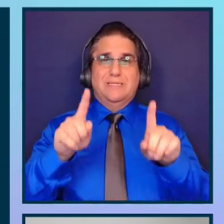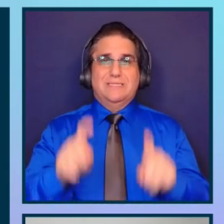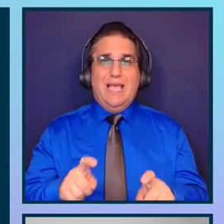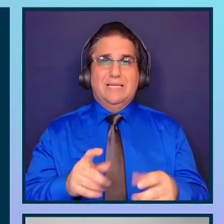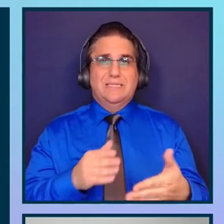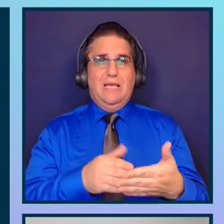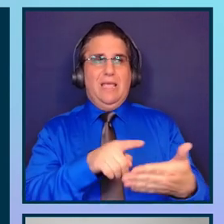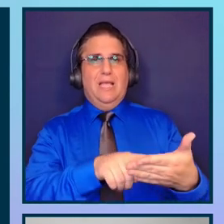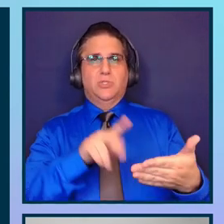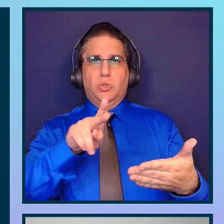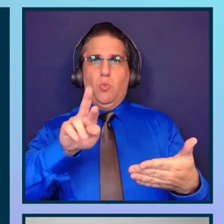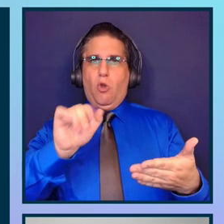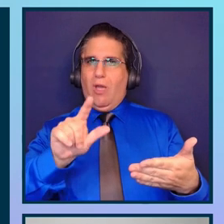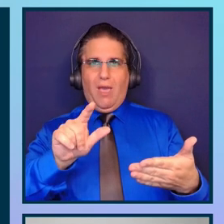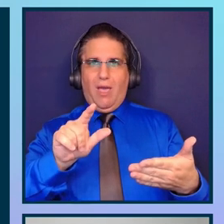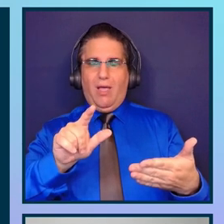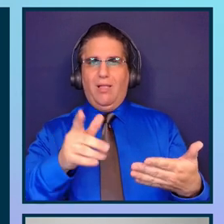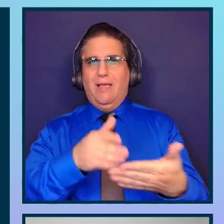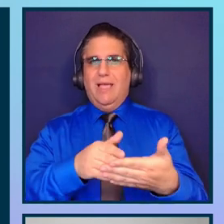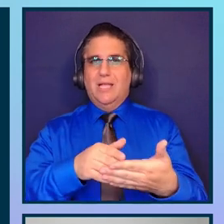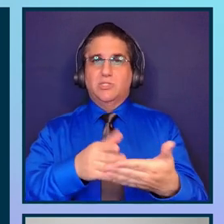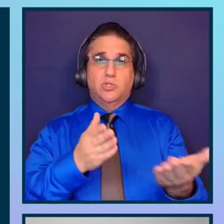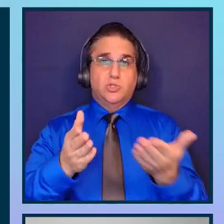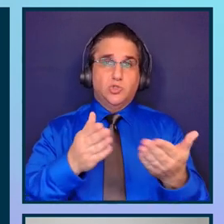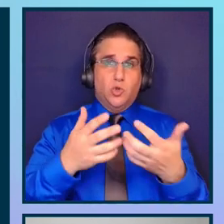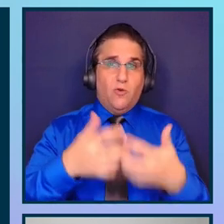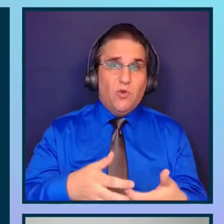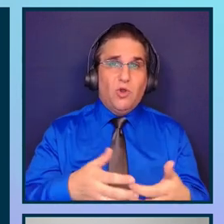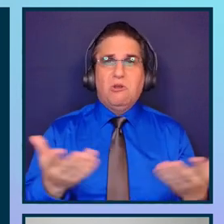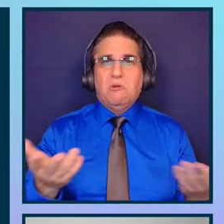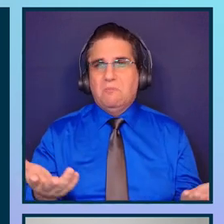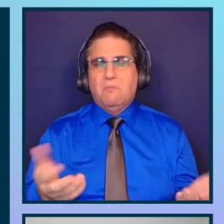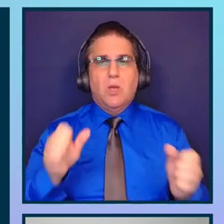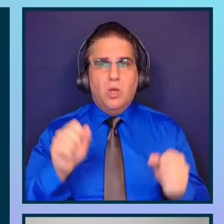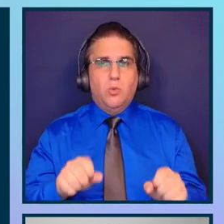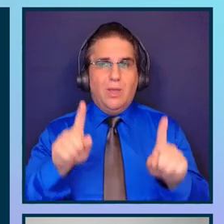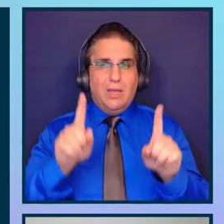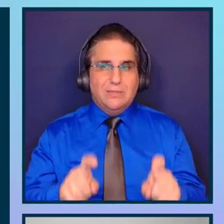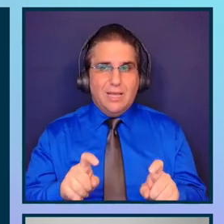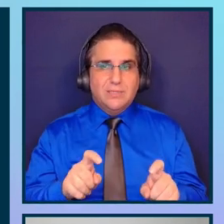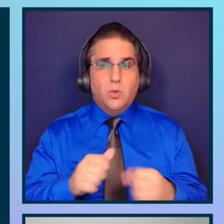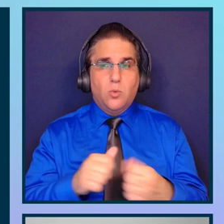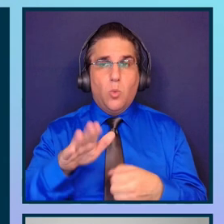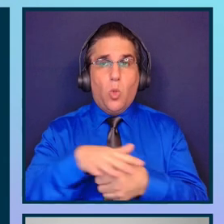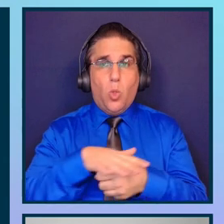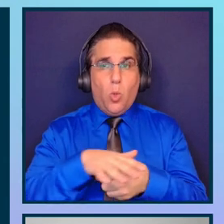URL against a server. You can, of course, test it over your localhost.